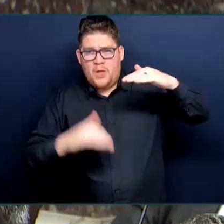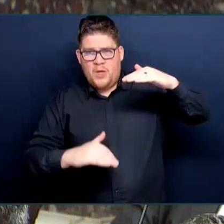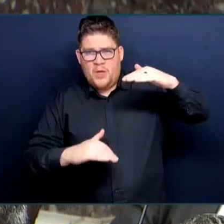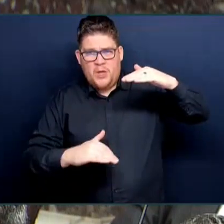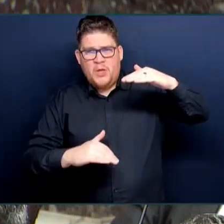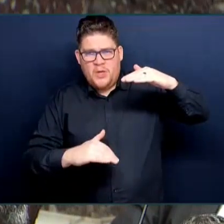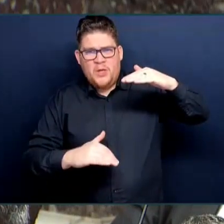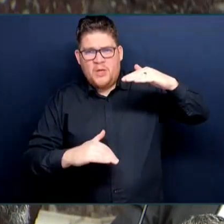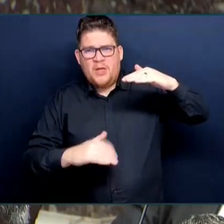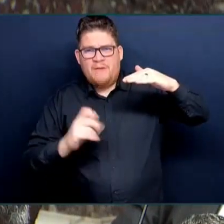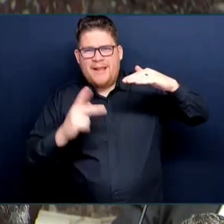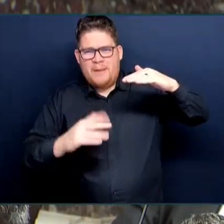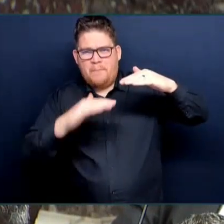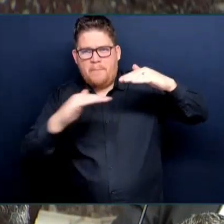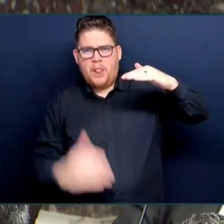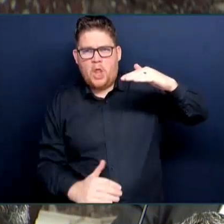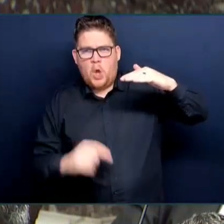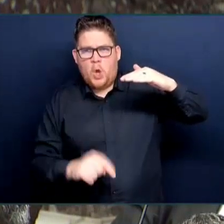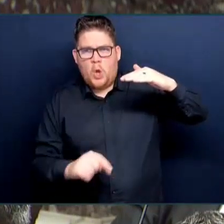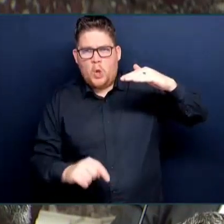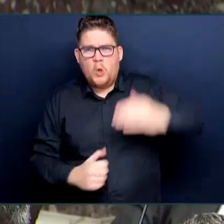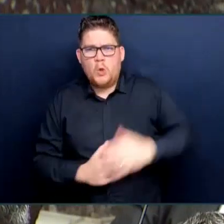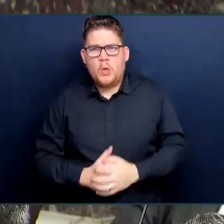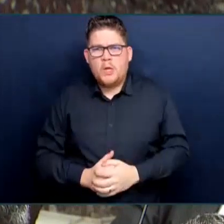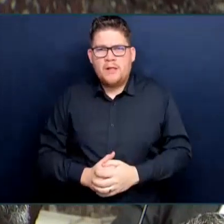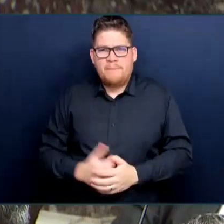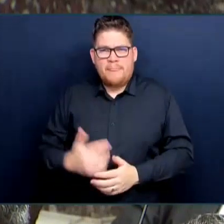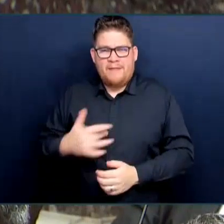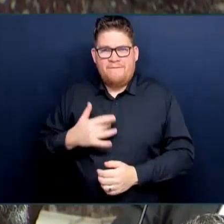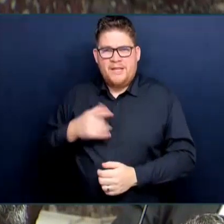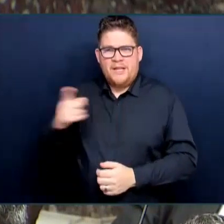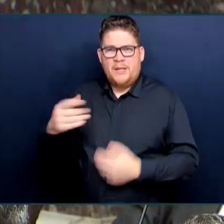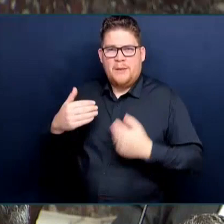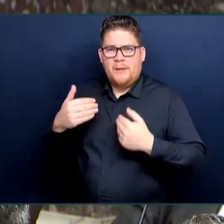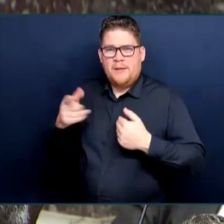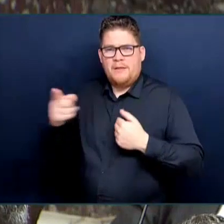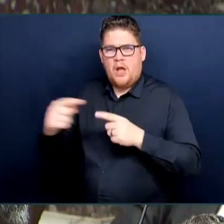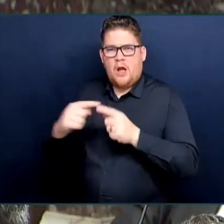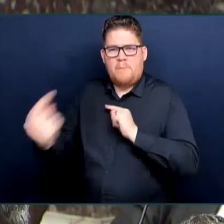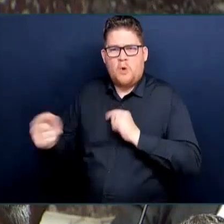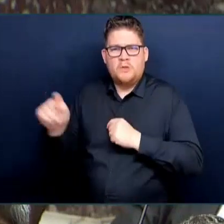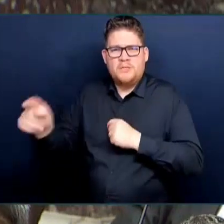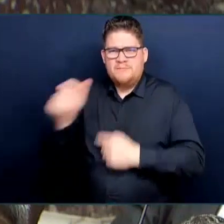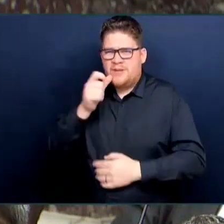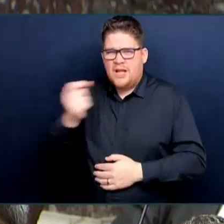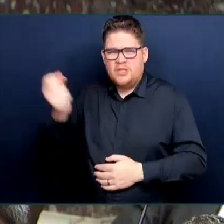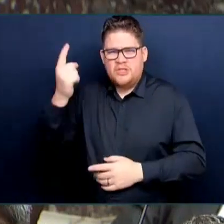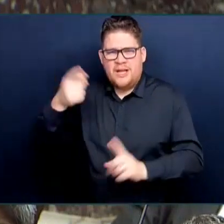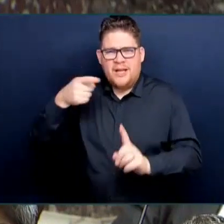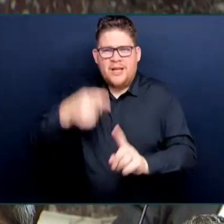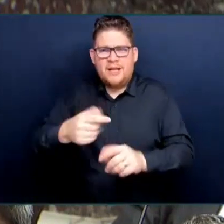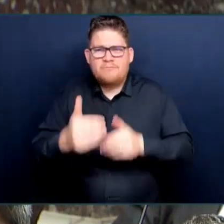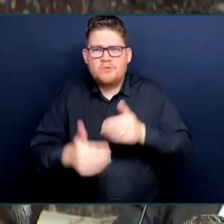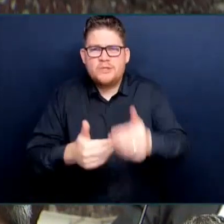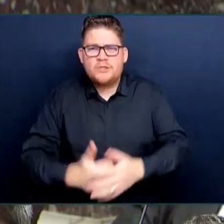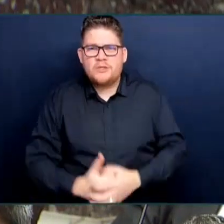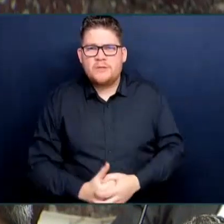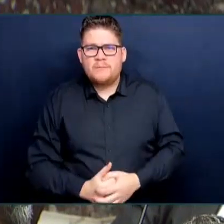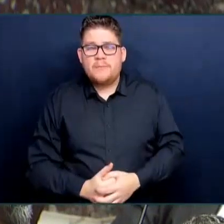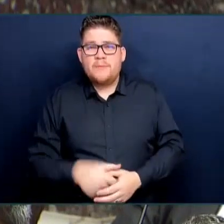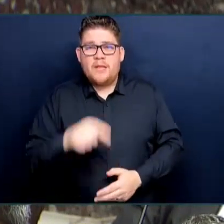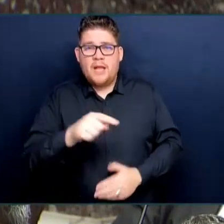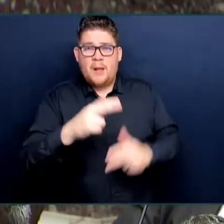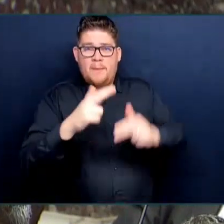talking about. This building out on the west shore will be an amazing place not just for